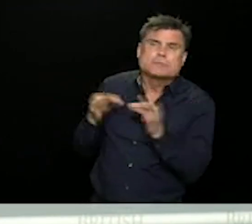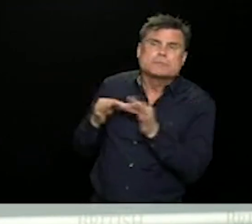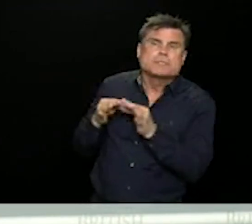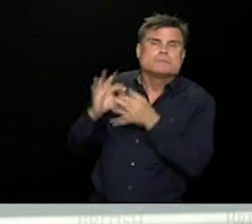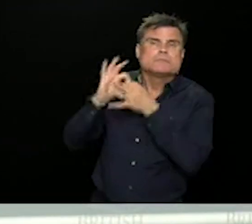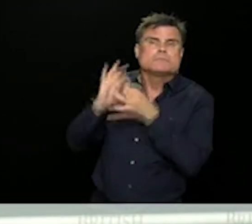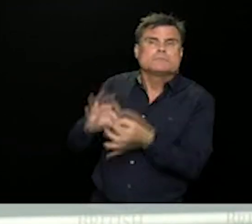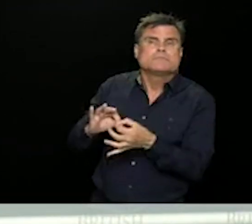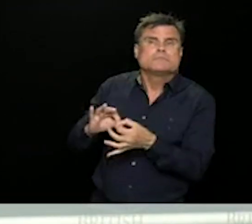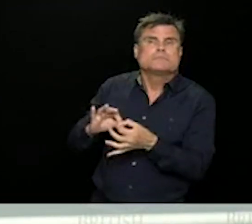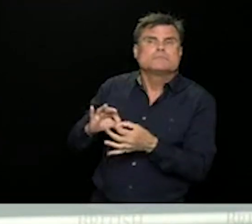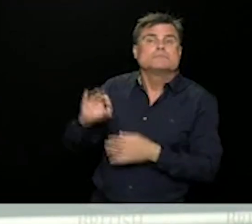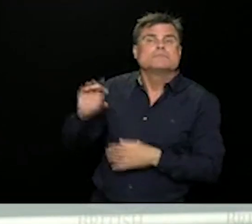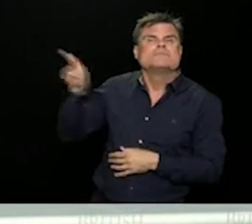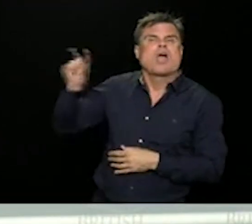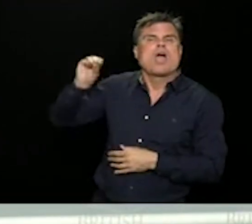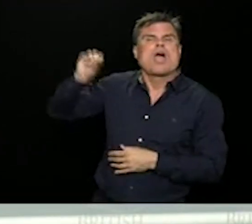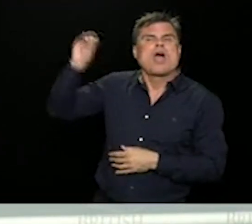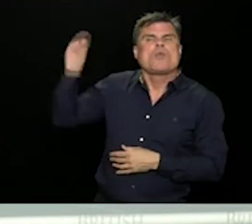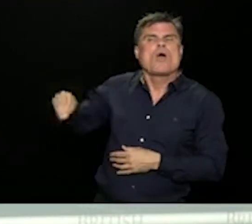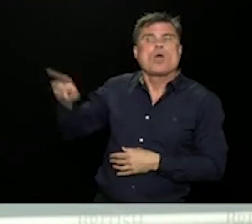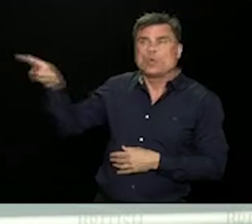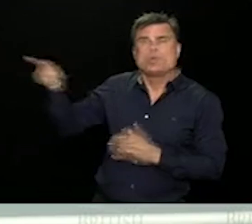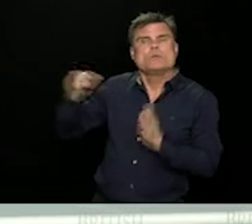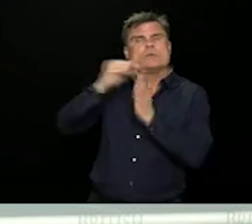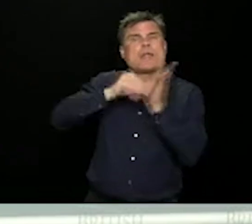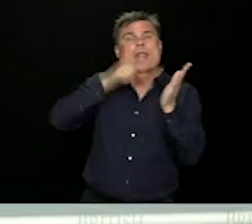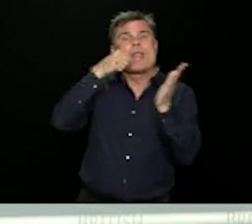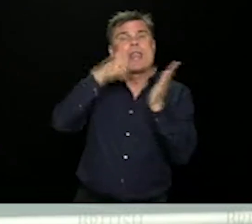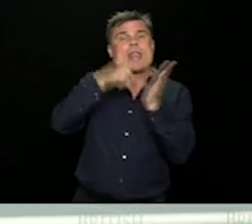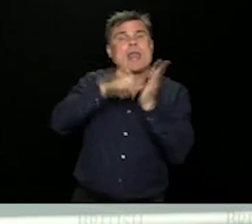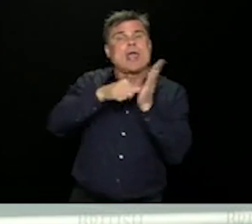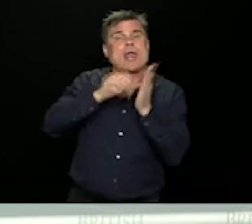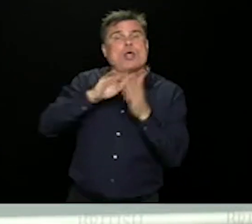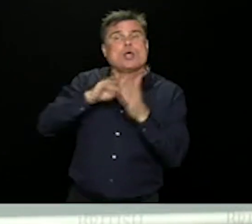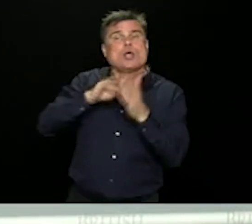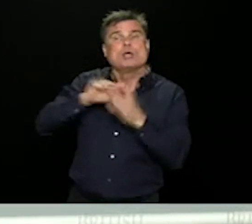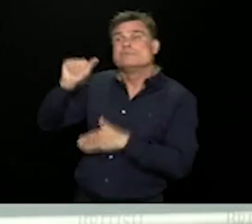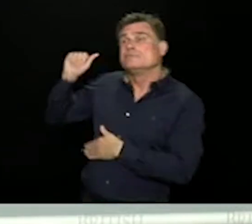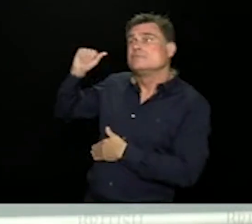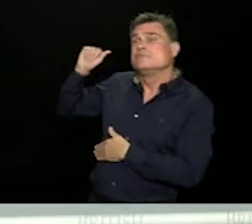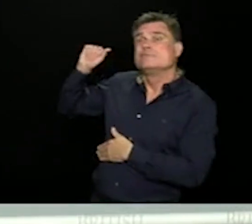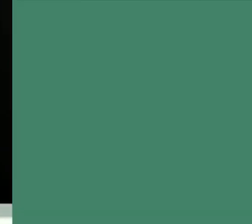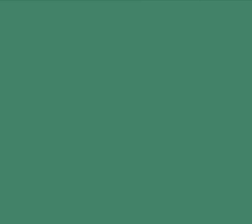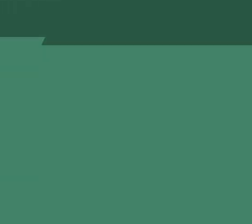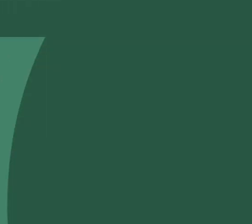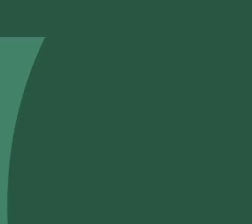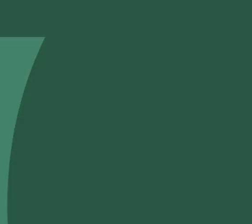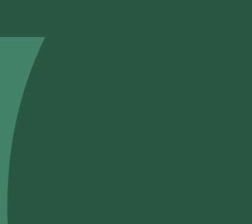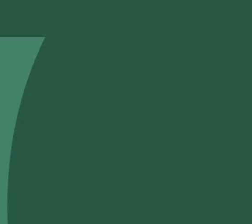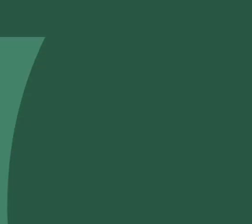through an incubation period. So that's the work that the contact tracers do in public health.